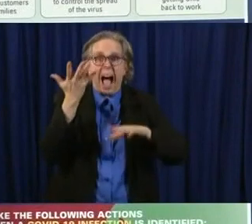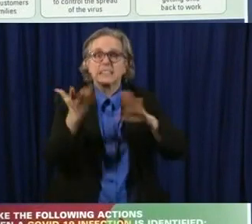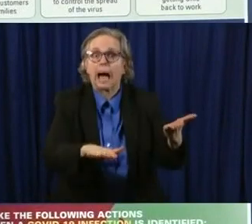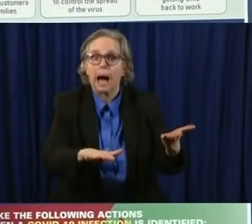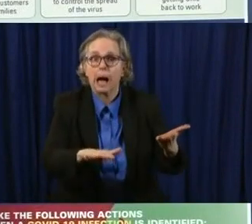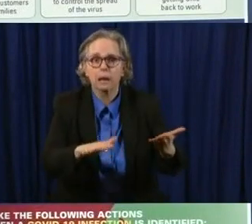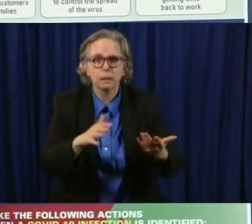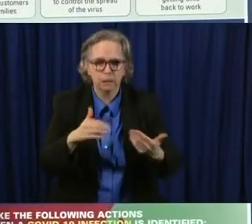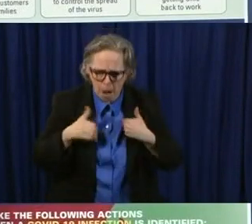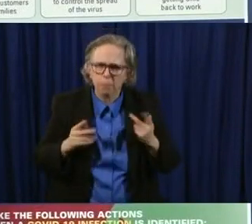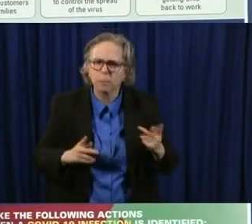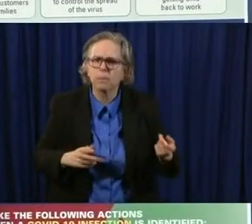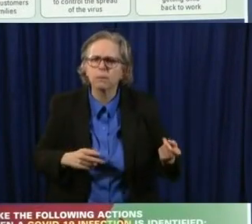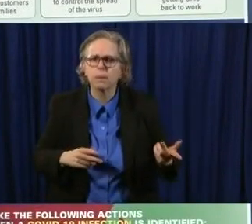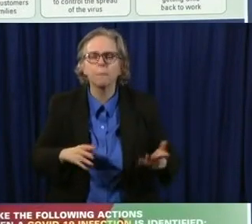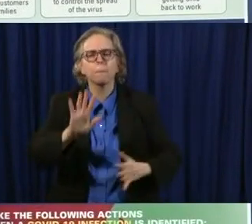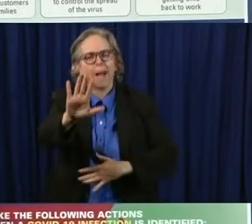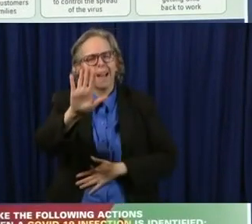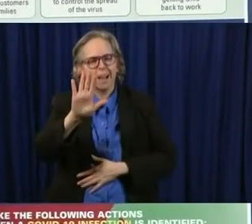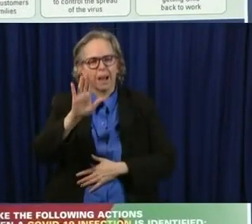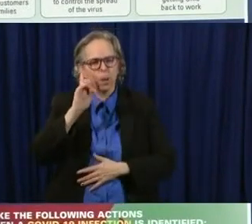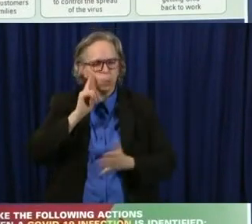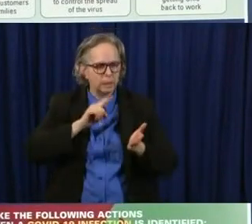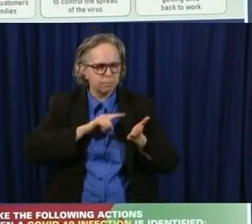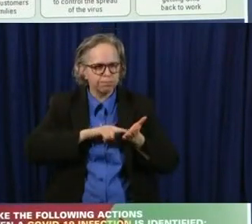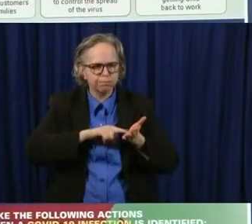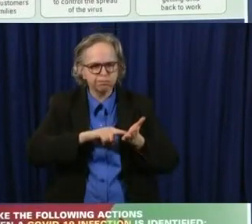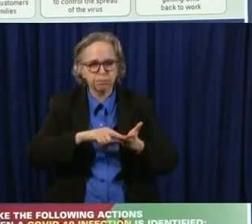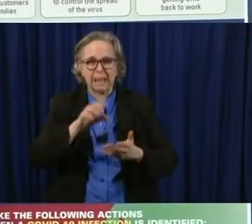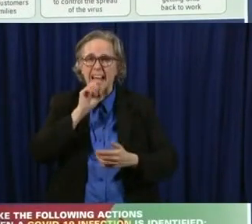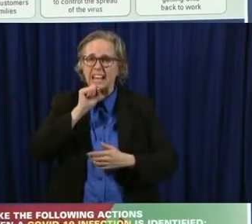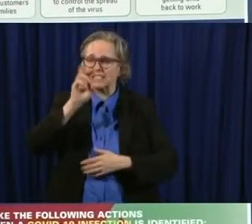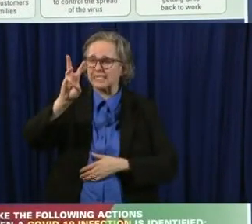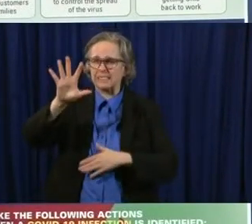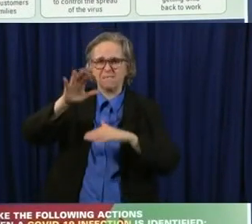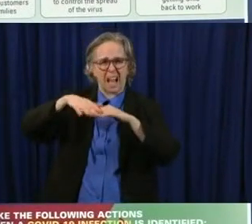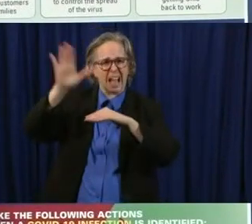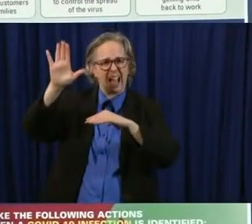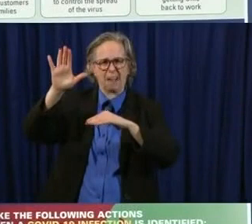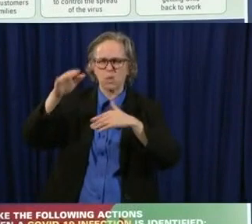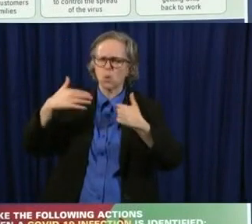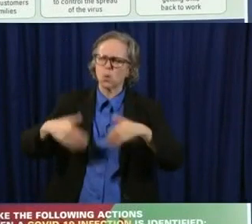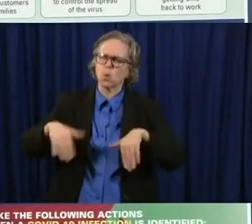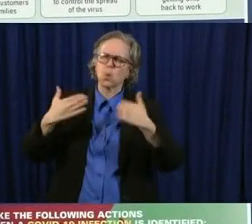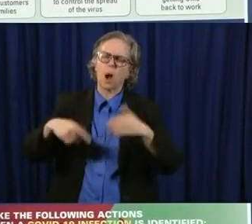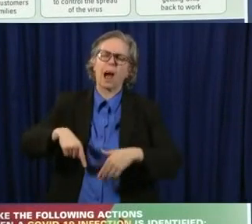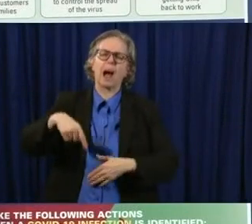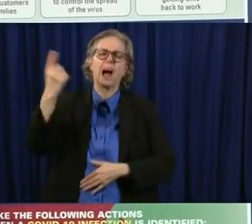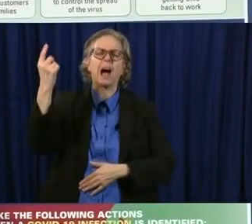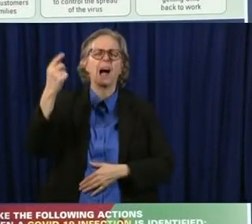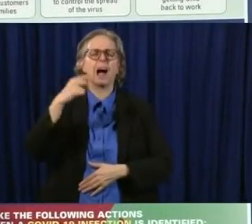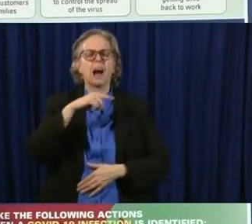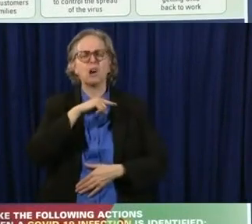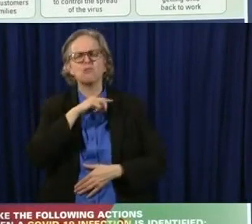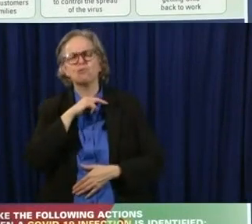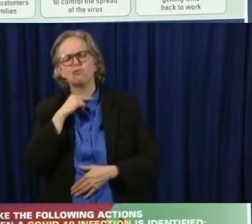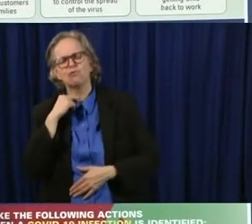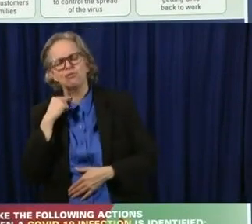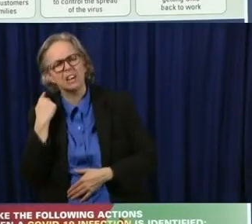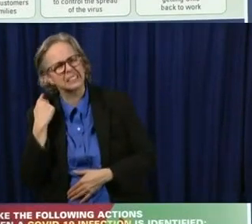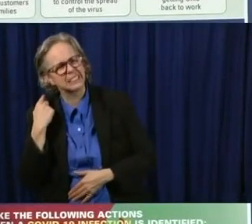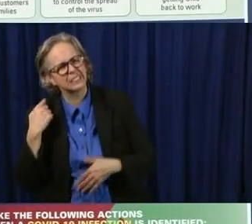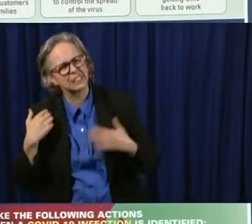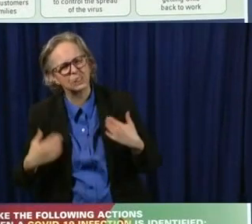Uh, but we do know that those 65 years of age or older are in a, um, much, much more difficult